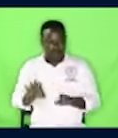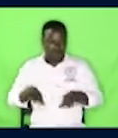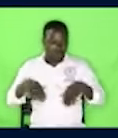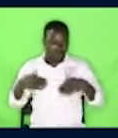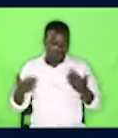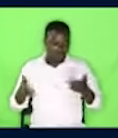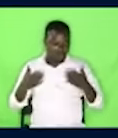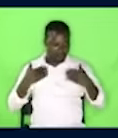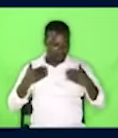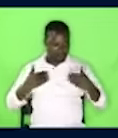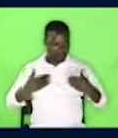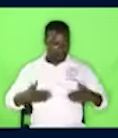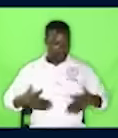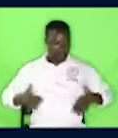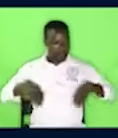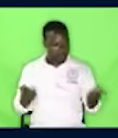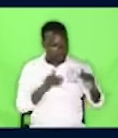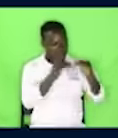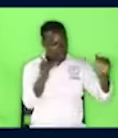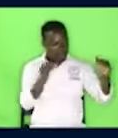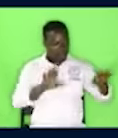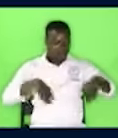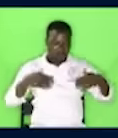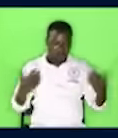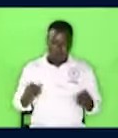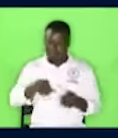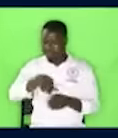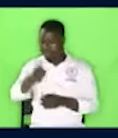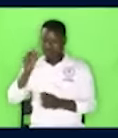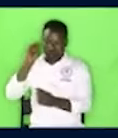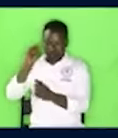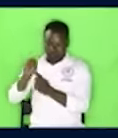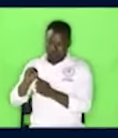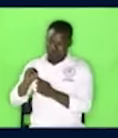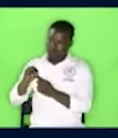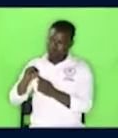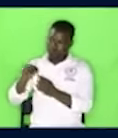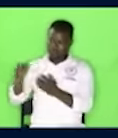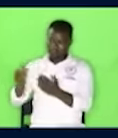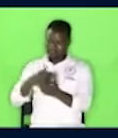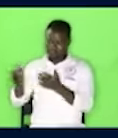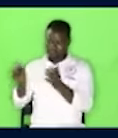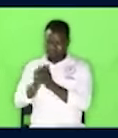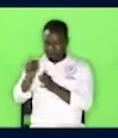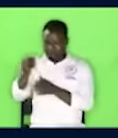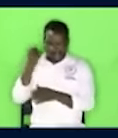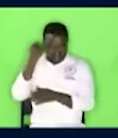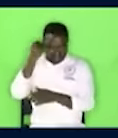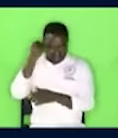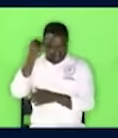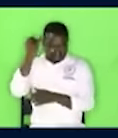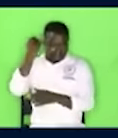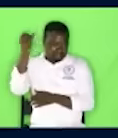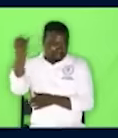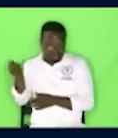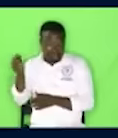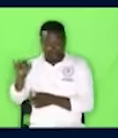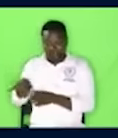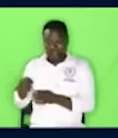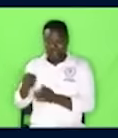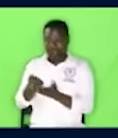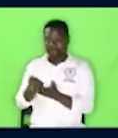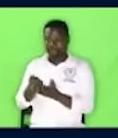glass or any object of thought that is anything that can be imagined is designated